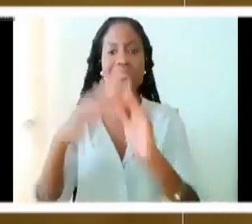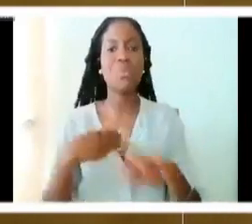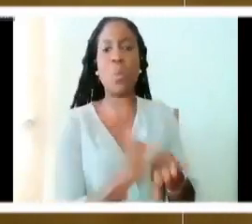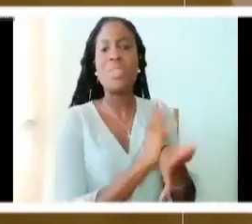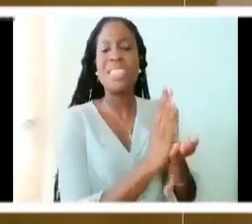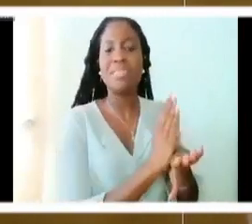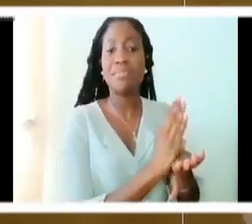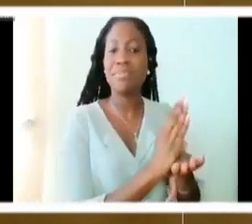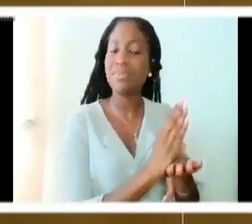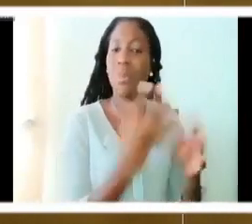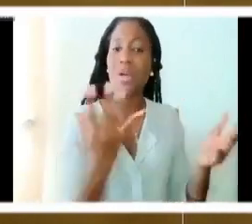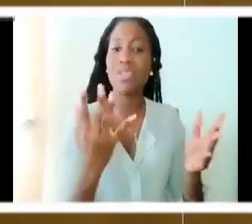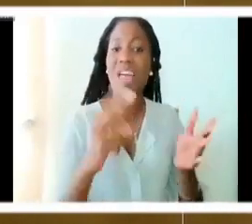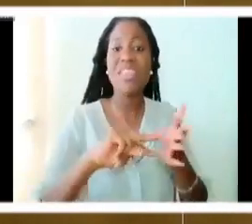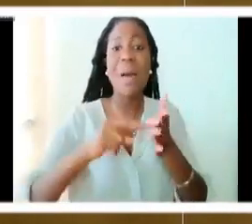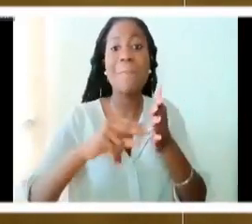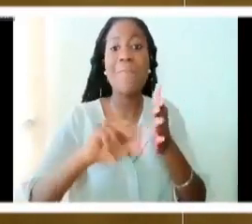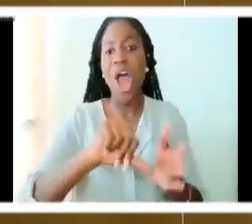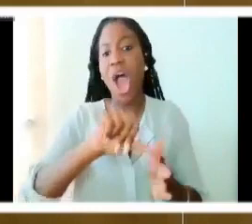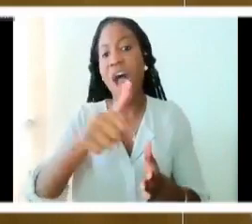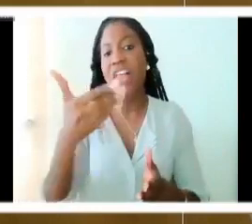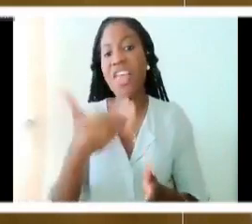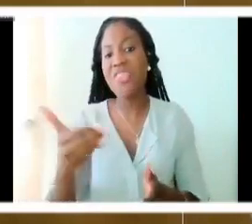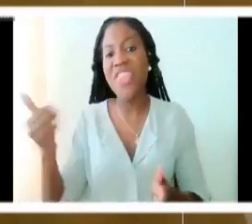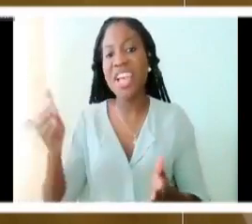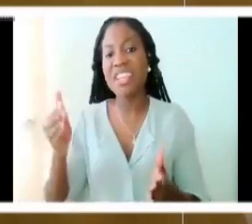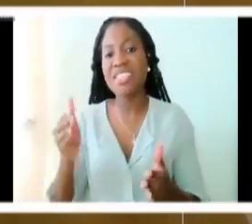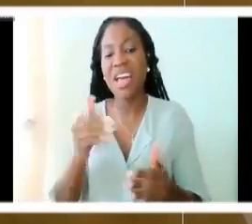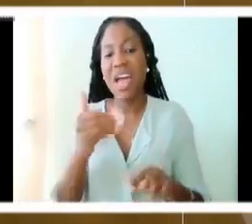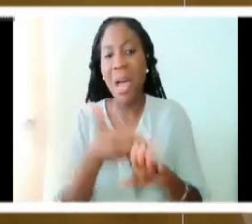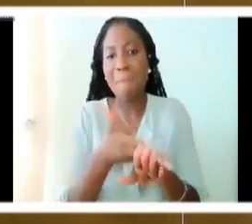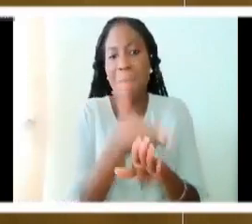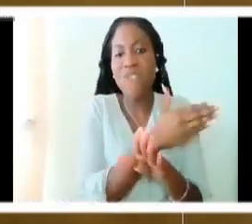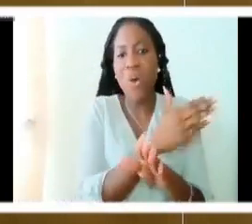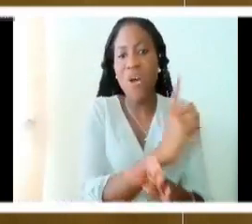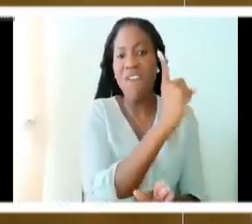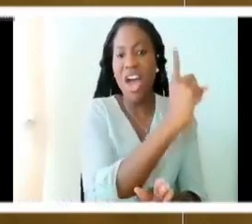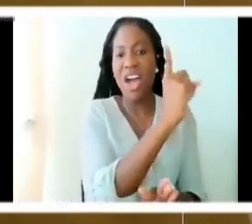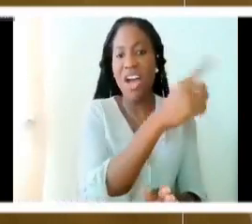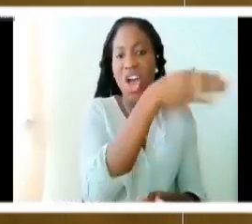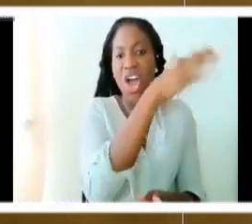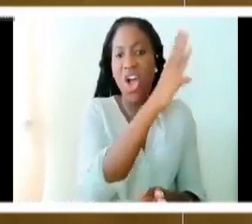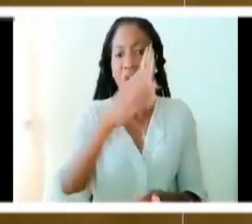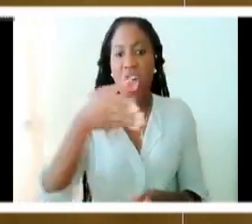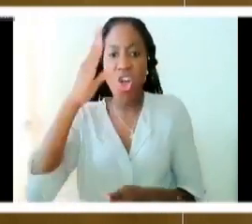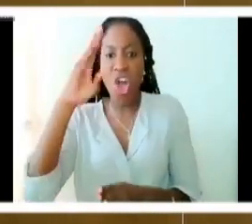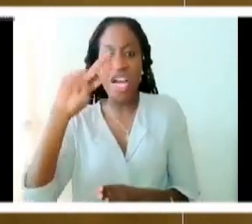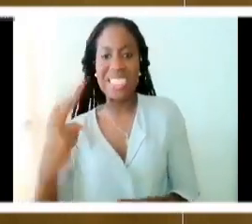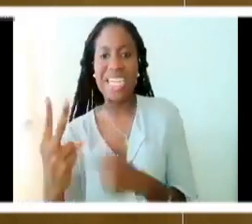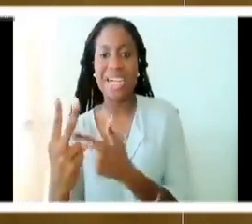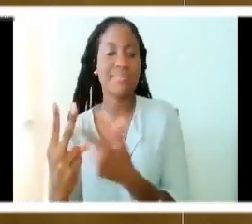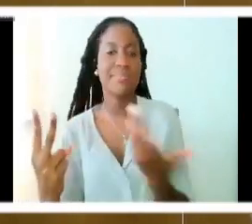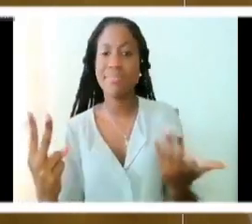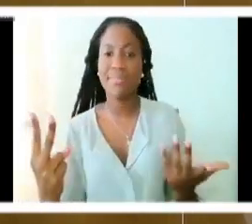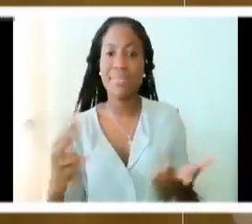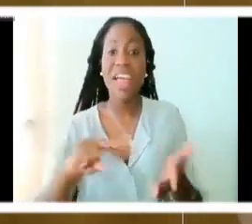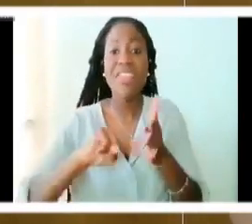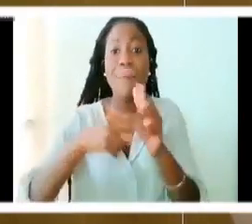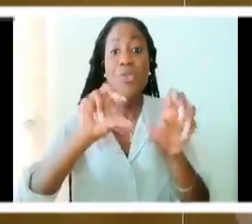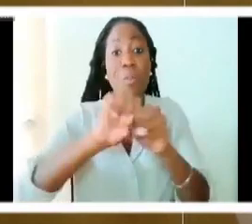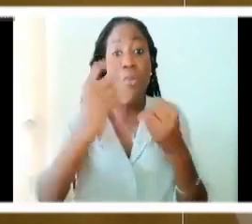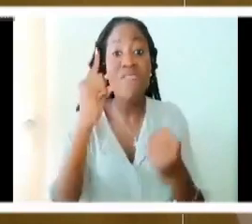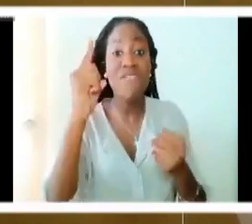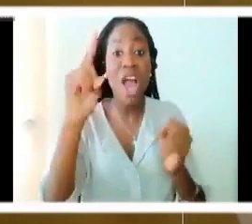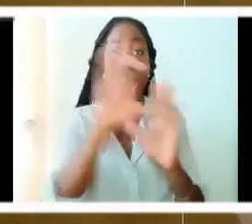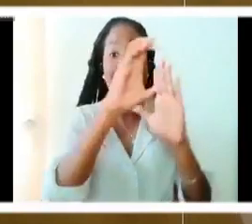other things before God and therefore we are forgetting the first commandment. The Lord your God is one. You shall have no other gods before